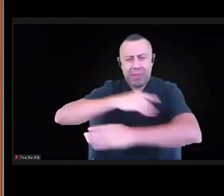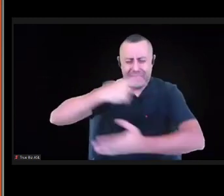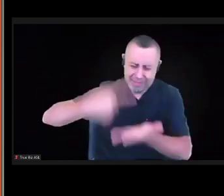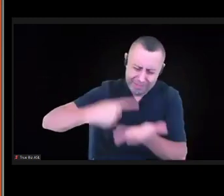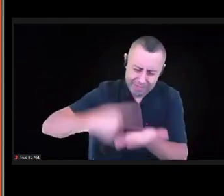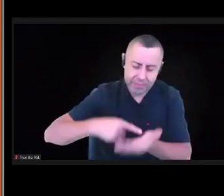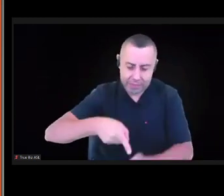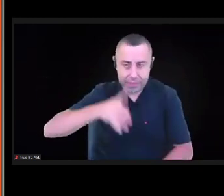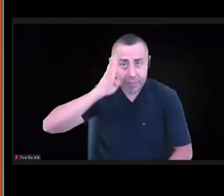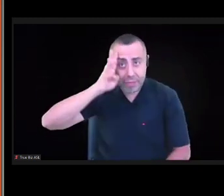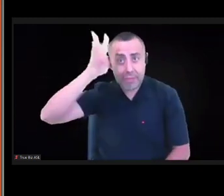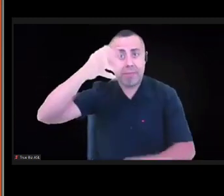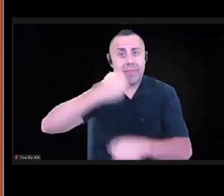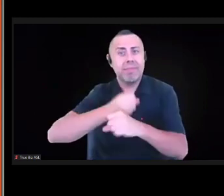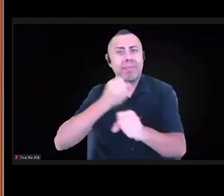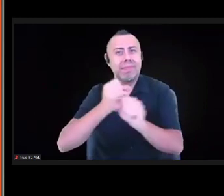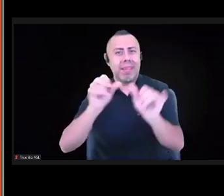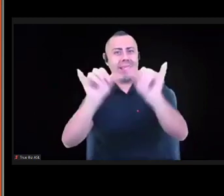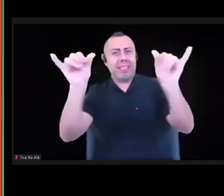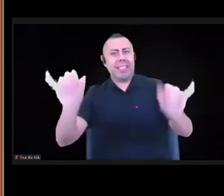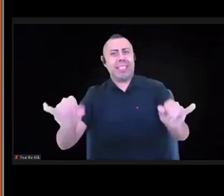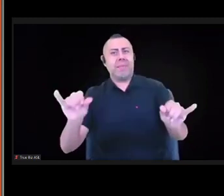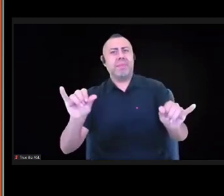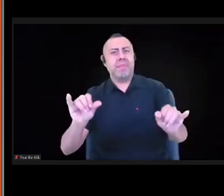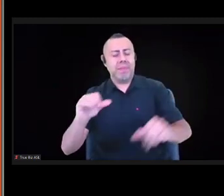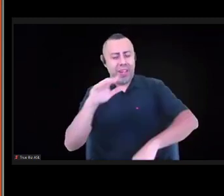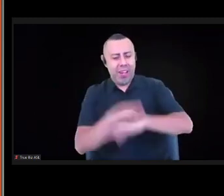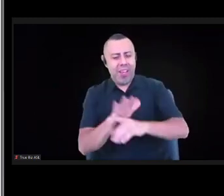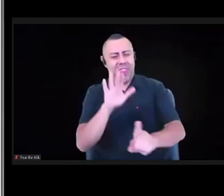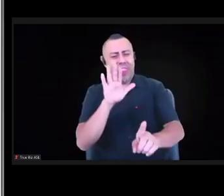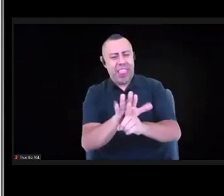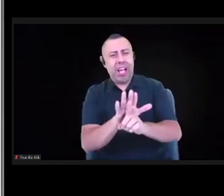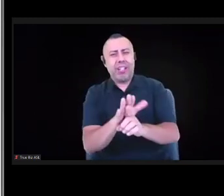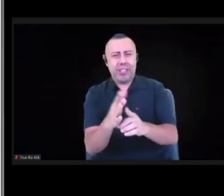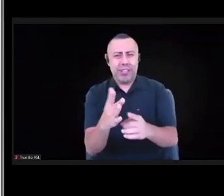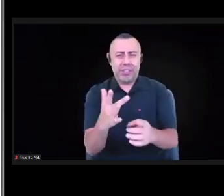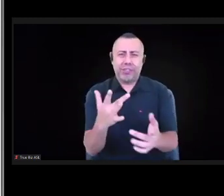And I think going back to the status quo is not an option.